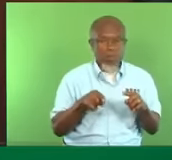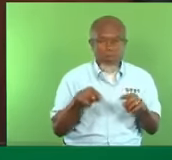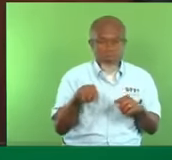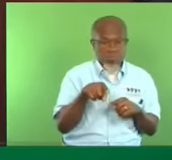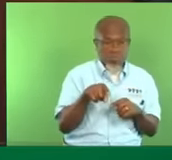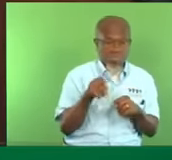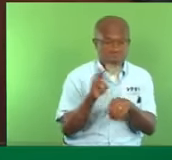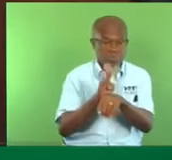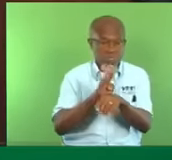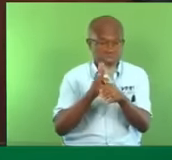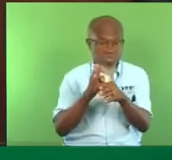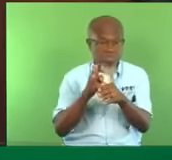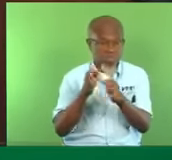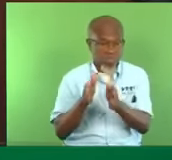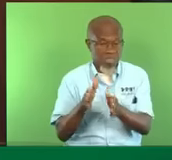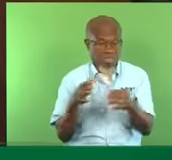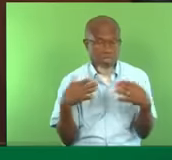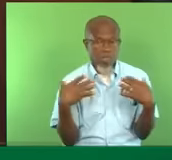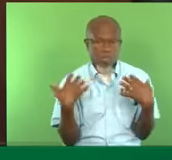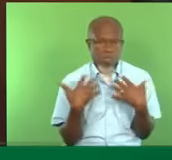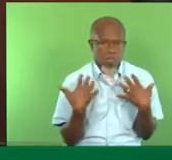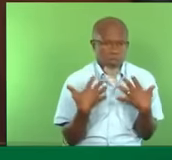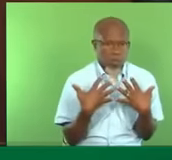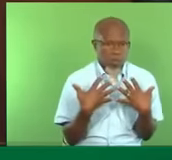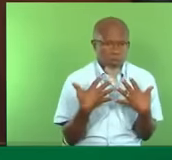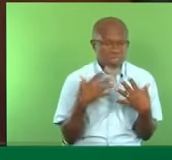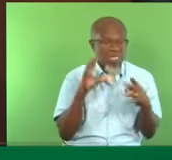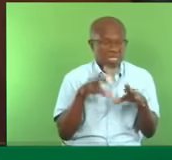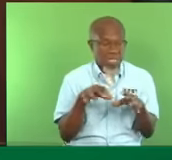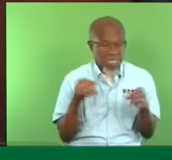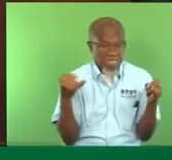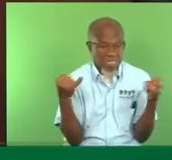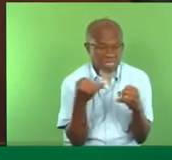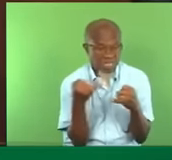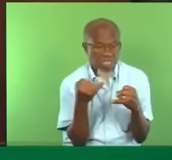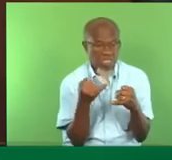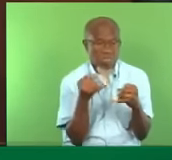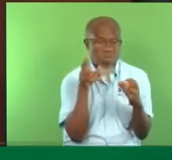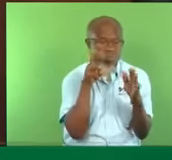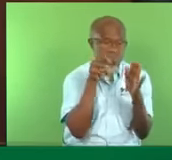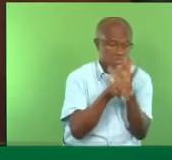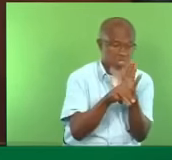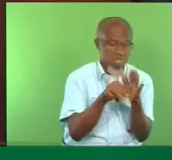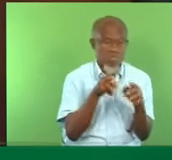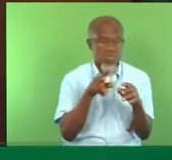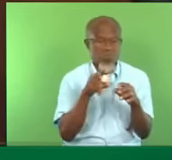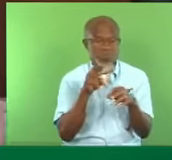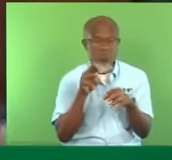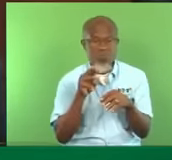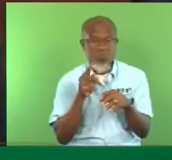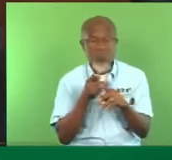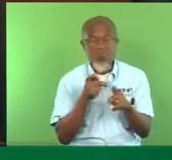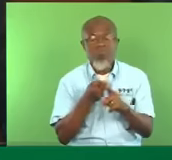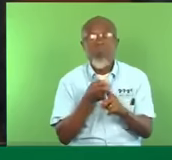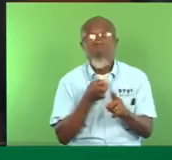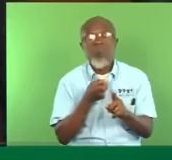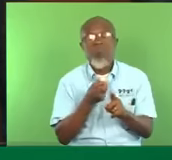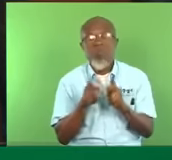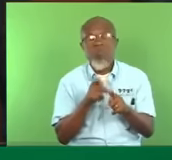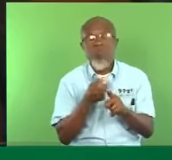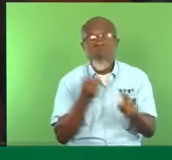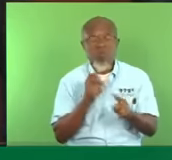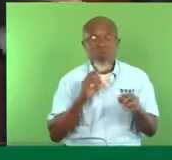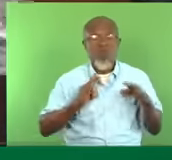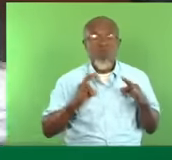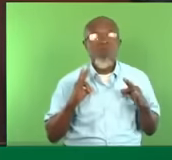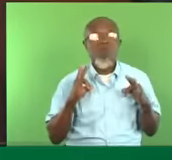attack, they can injure, they can murder your family, members of your family. The front page of The Guardian today, I